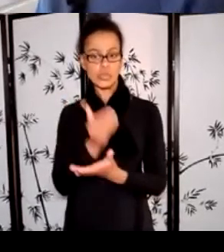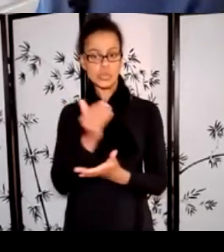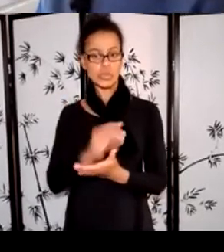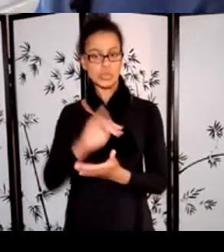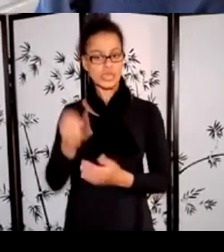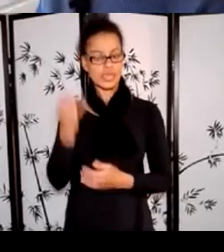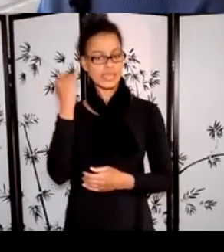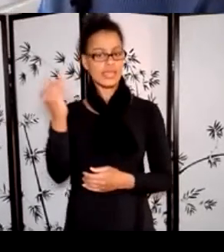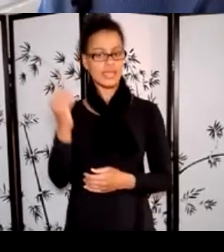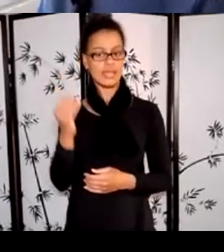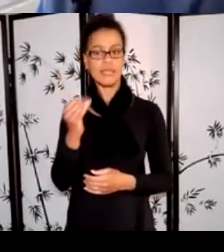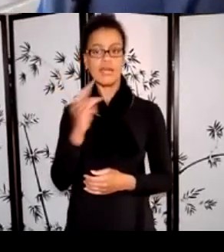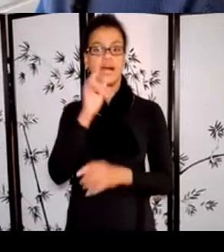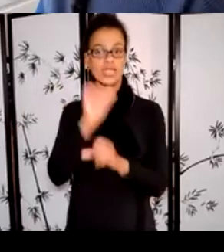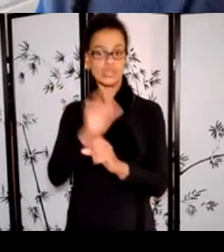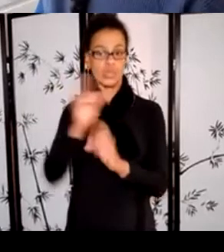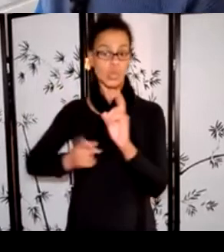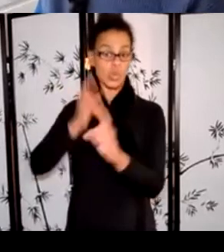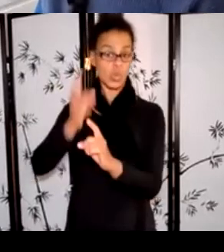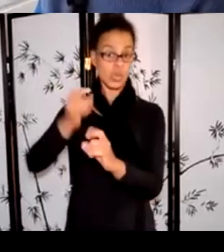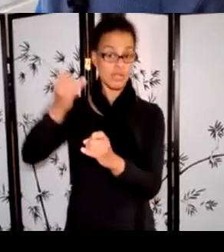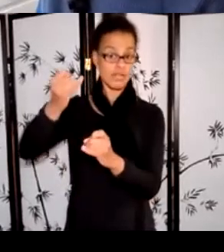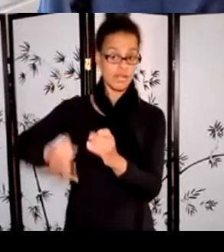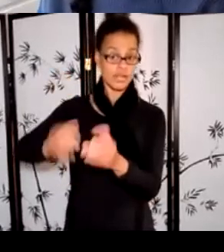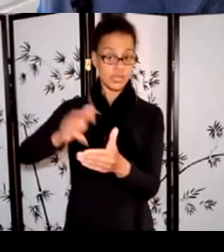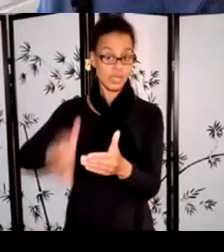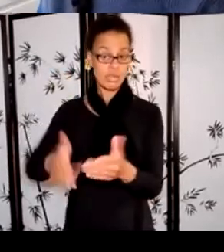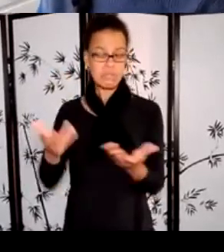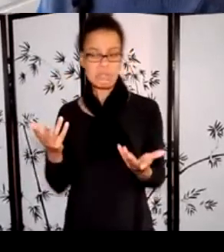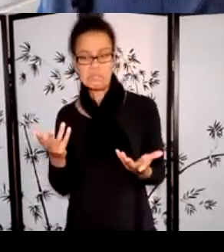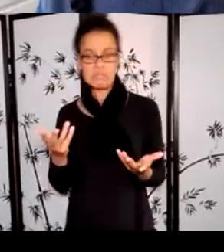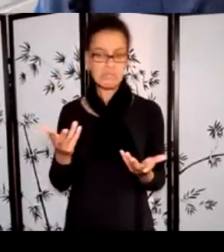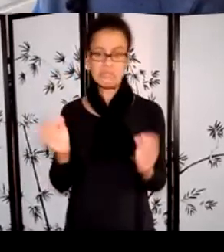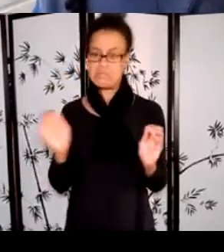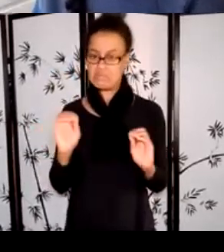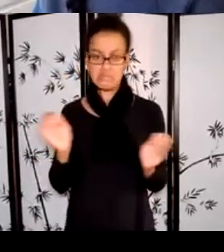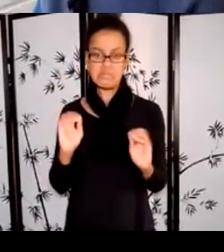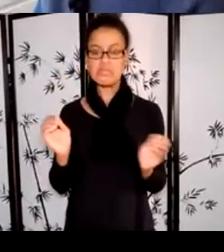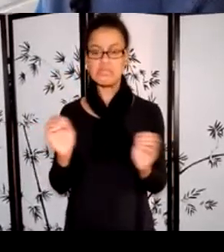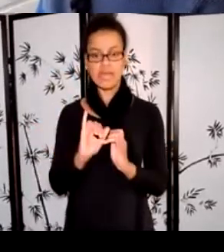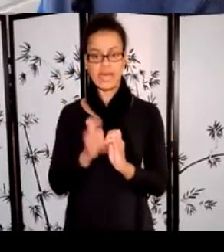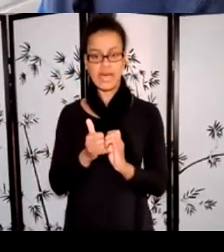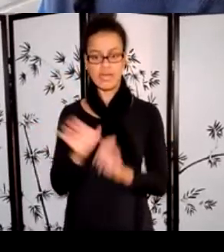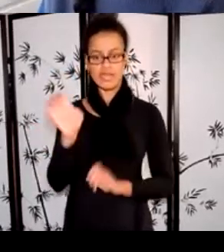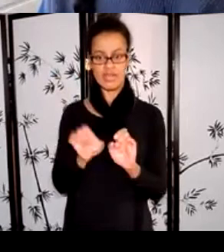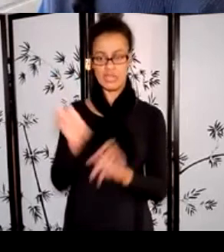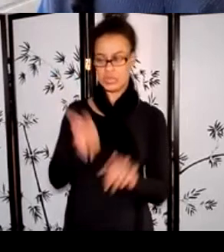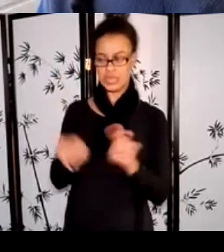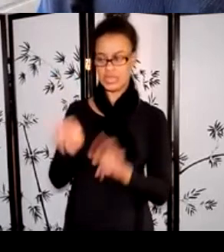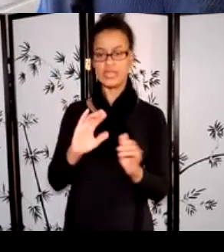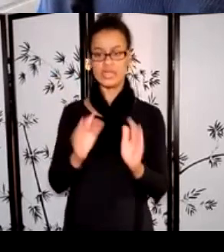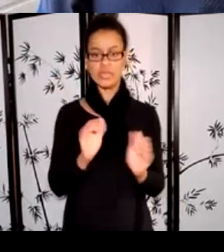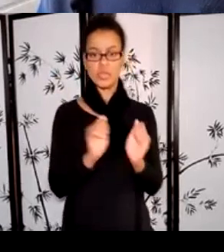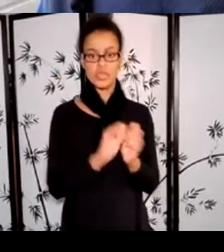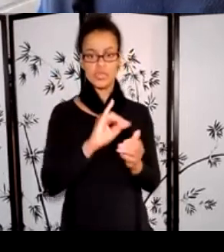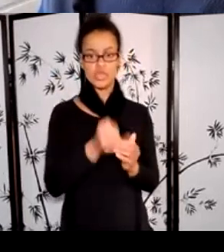which can be difficult to compare or evaluate alongside projects that do. This project is focused on the experimentation